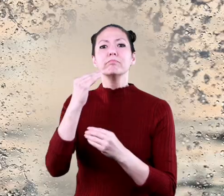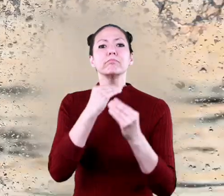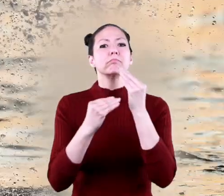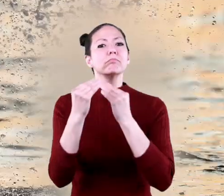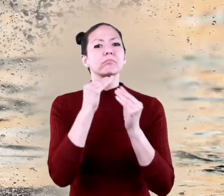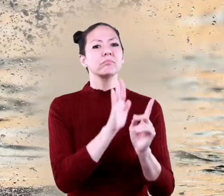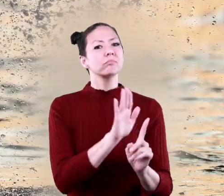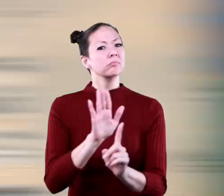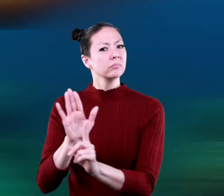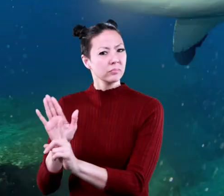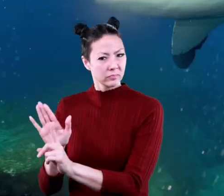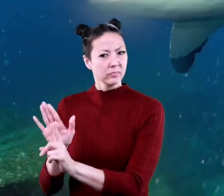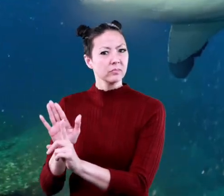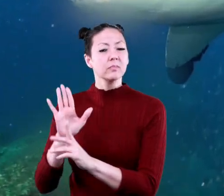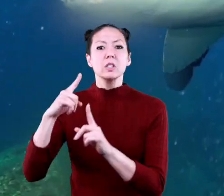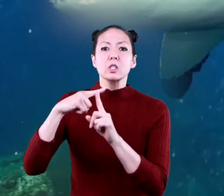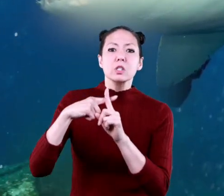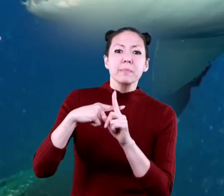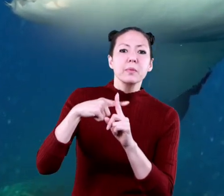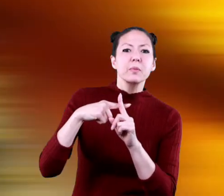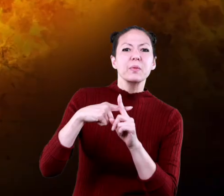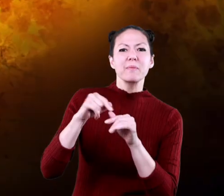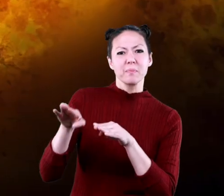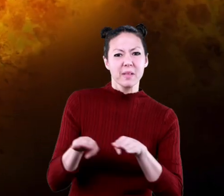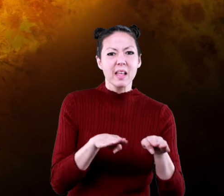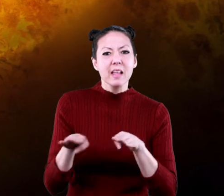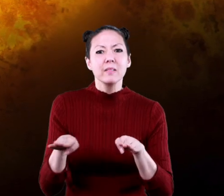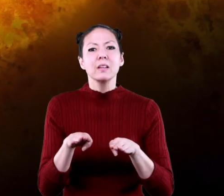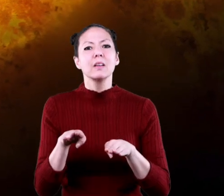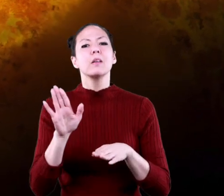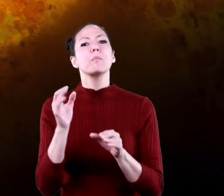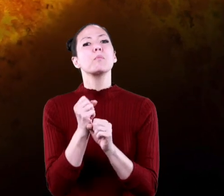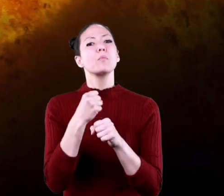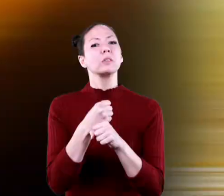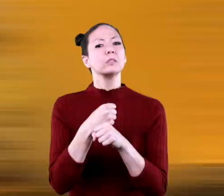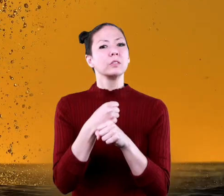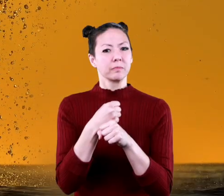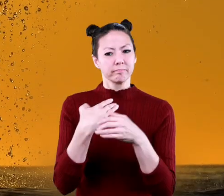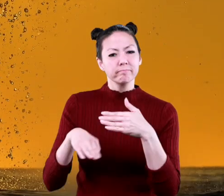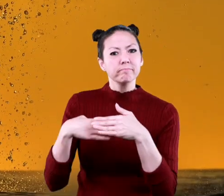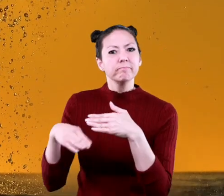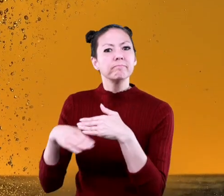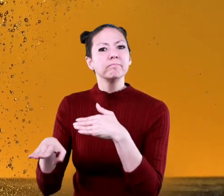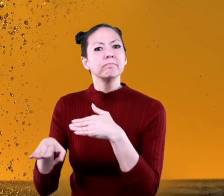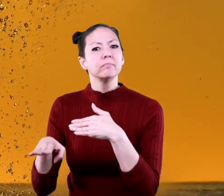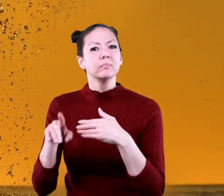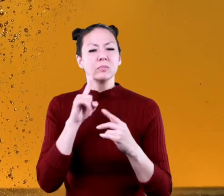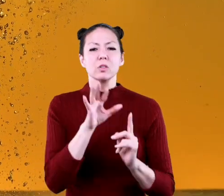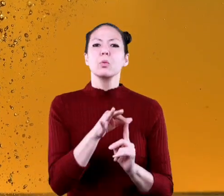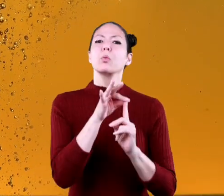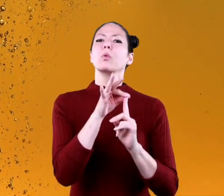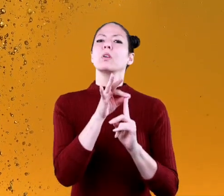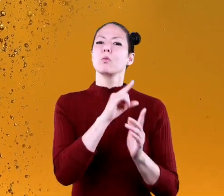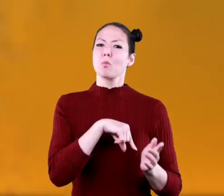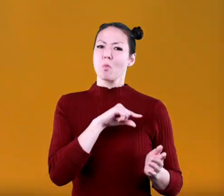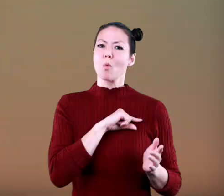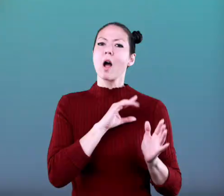diet, temperaments, methods of reproduction, and other unique qualities.